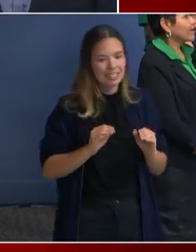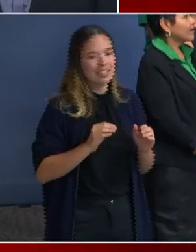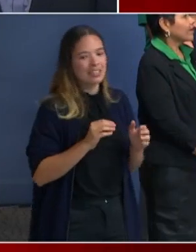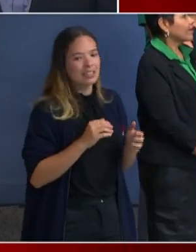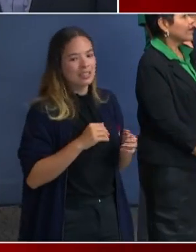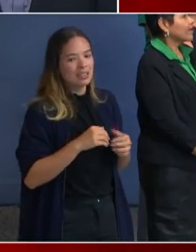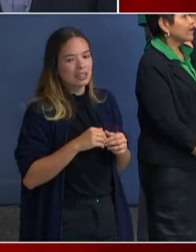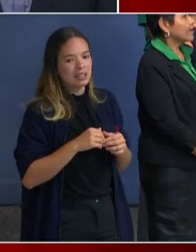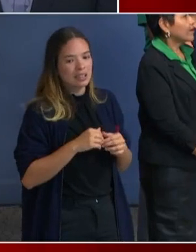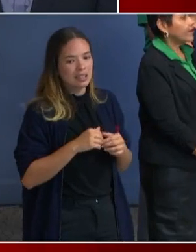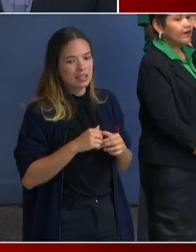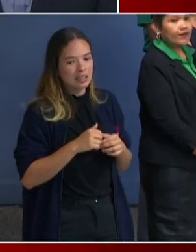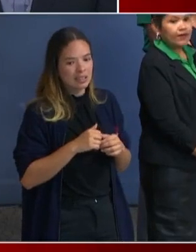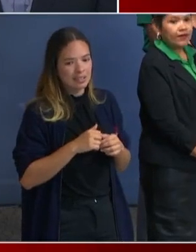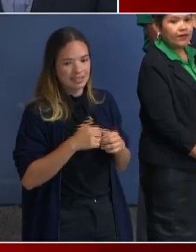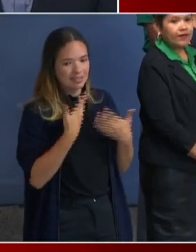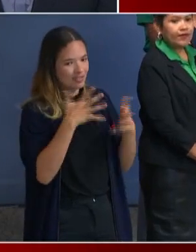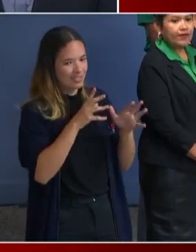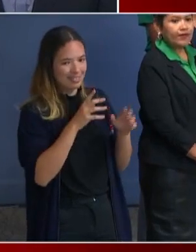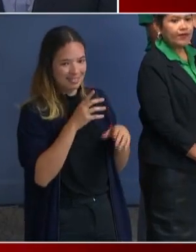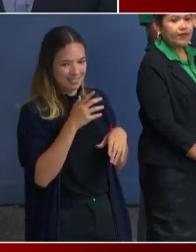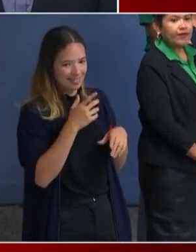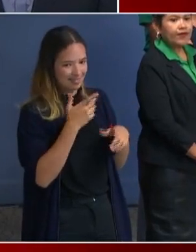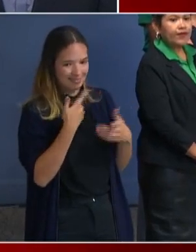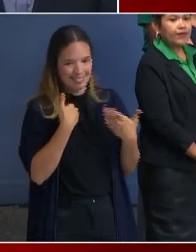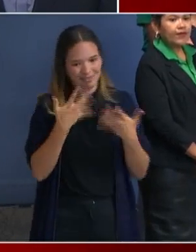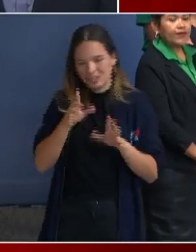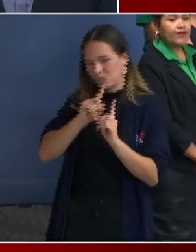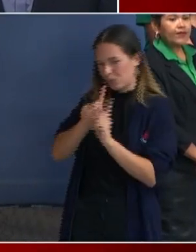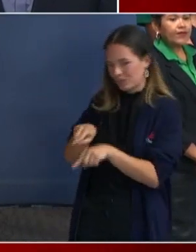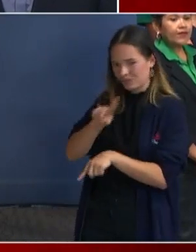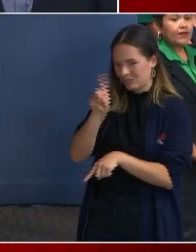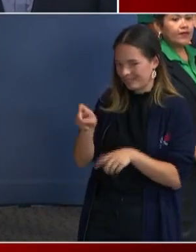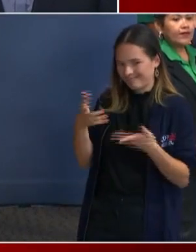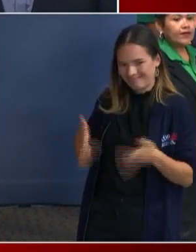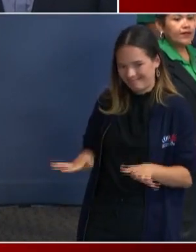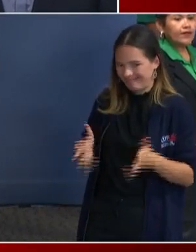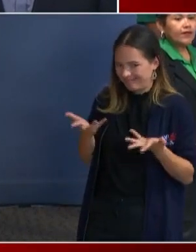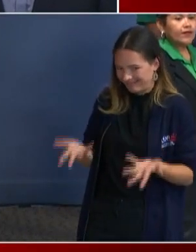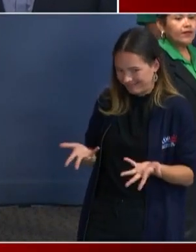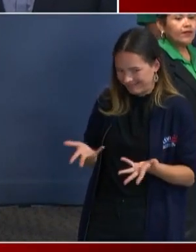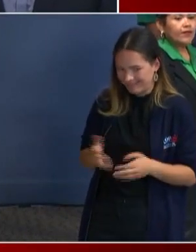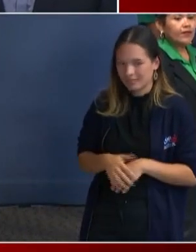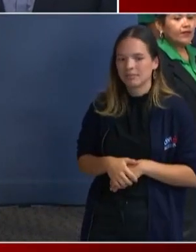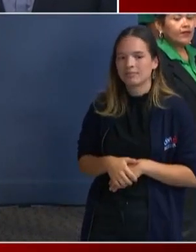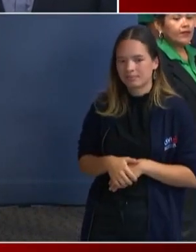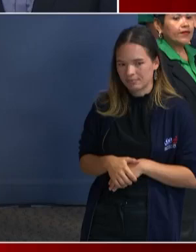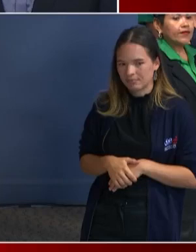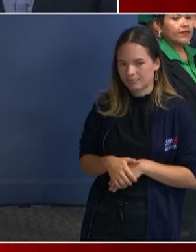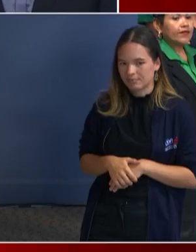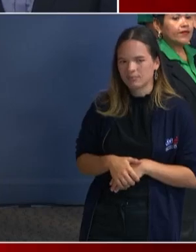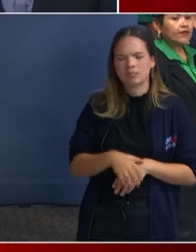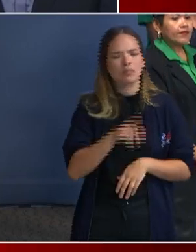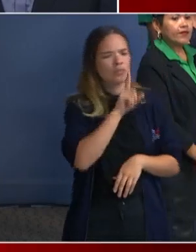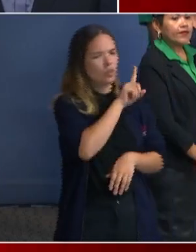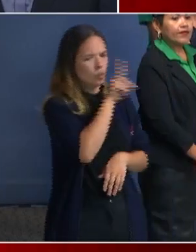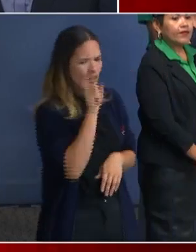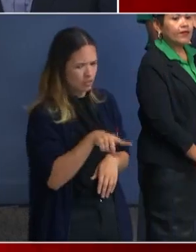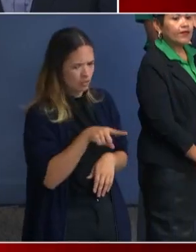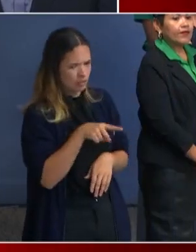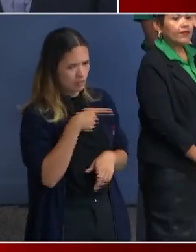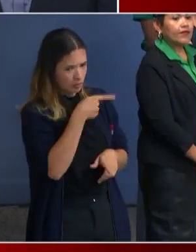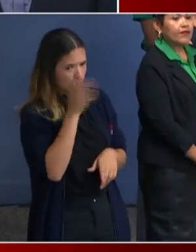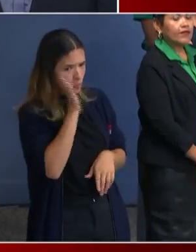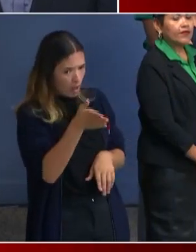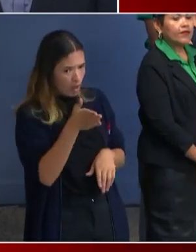I've answered your question. Yes. Is a timeline do you have on, on when you might be able to stand up and use